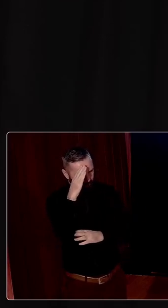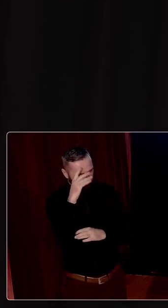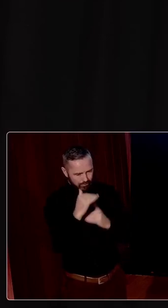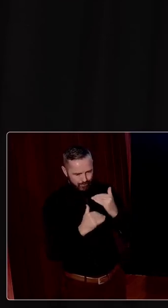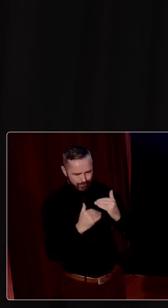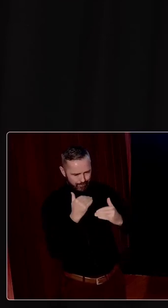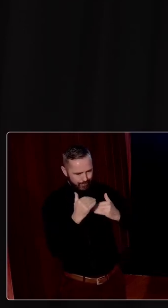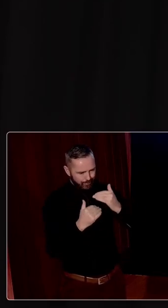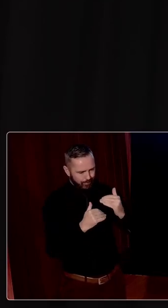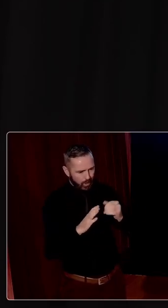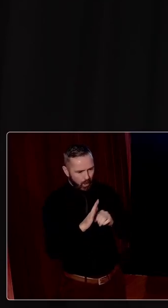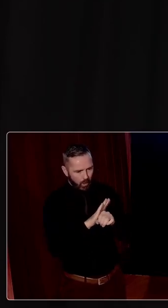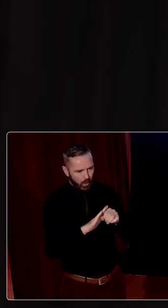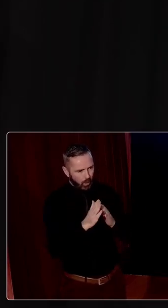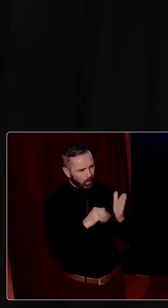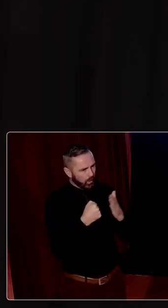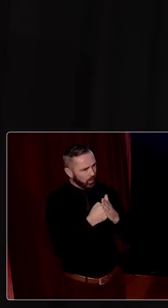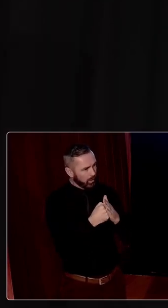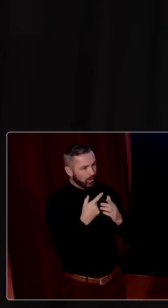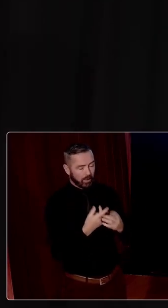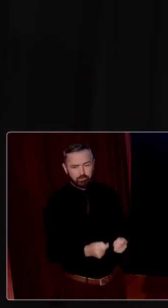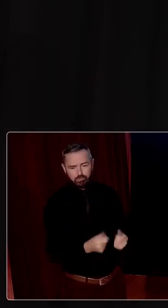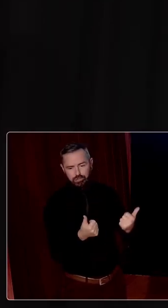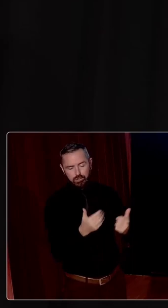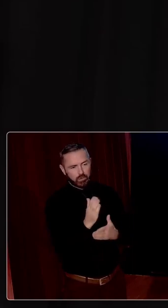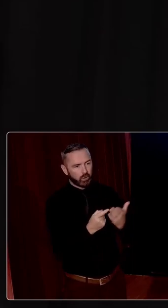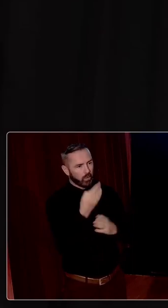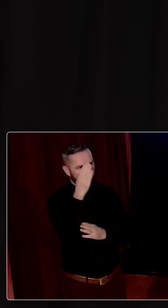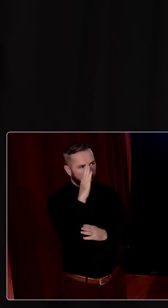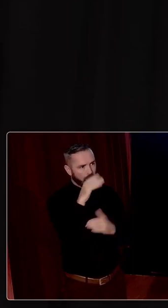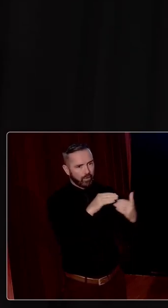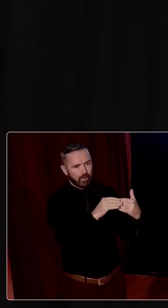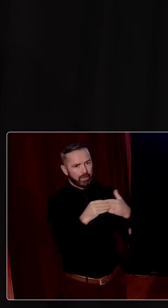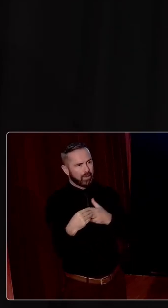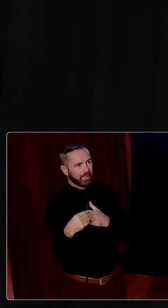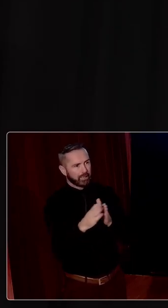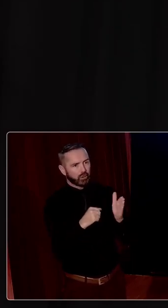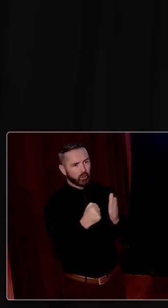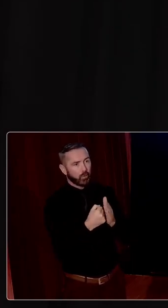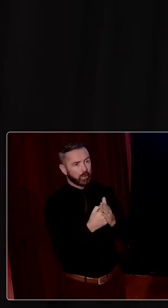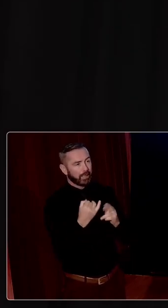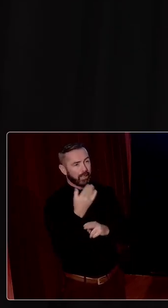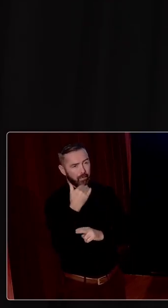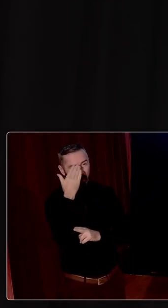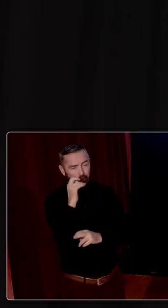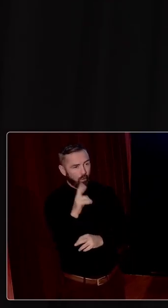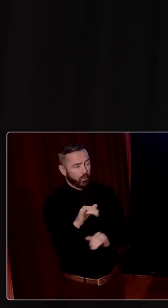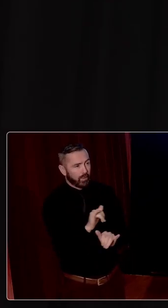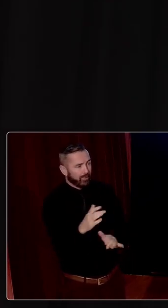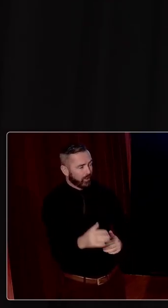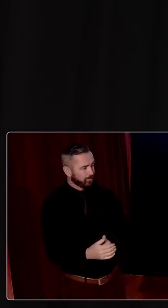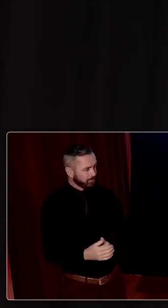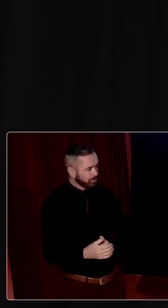the Irish, the local companies. And then suddenly someone Irish is heading the company in the States or whatever.